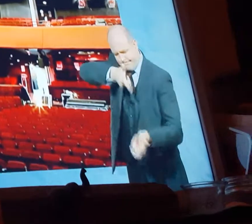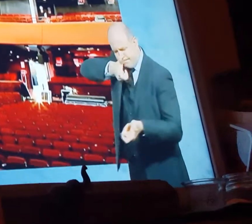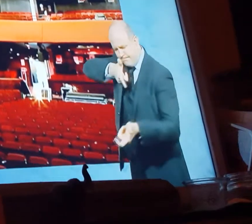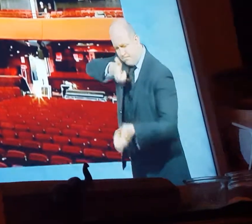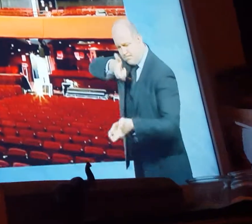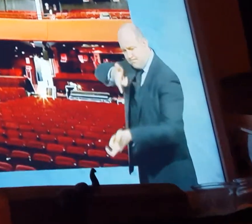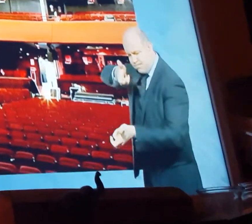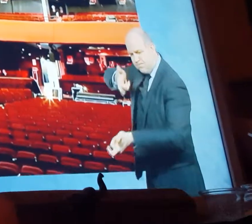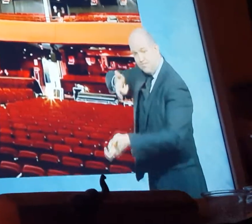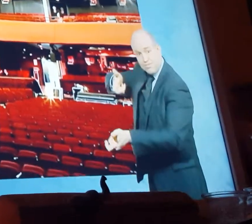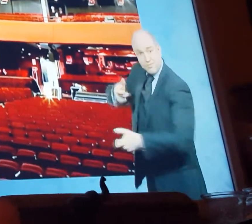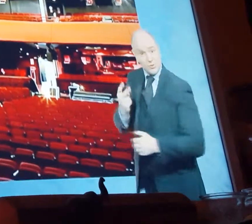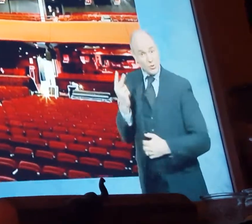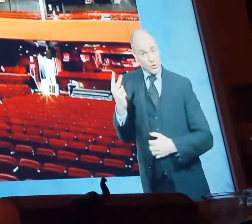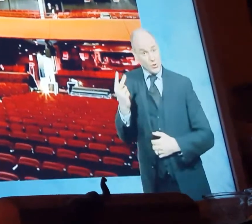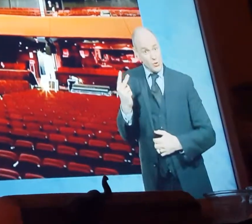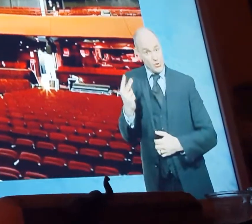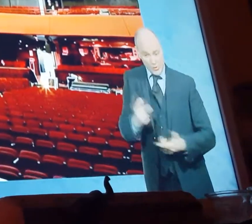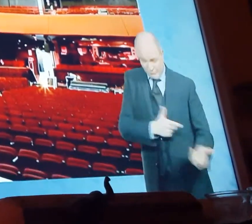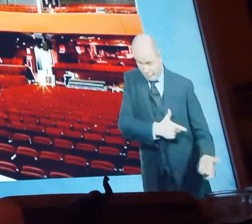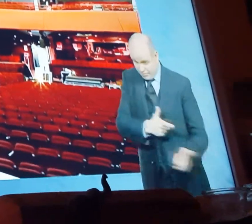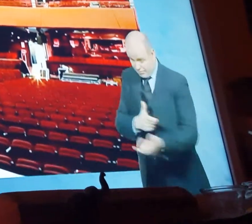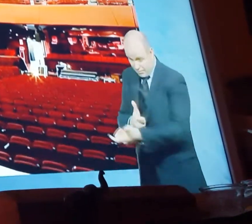to shoot down into the crowd.